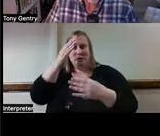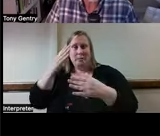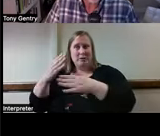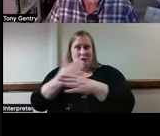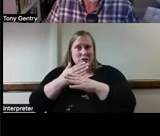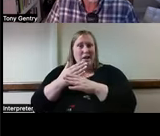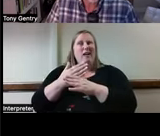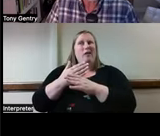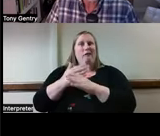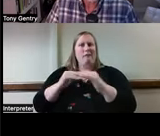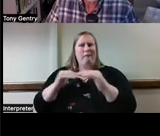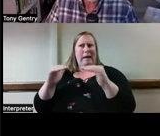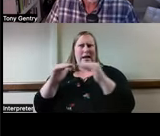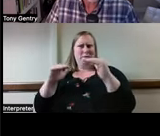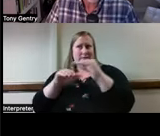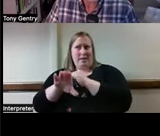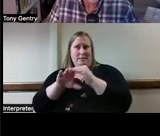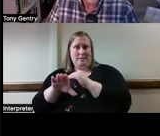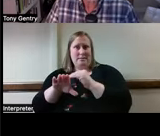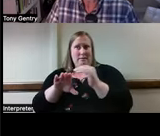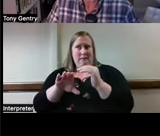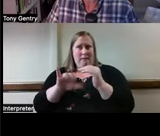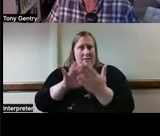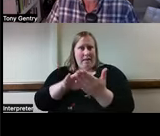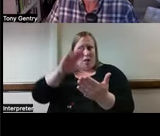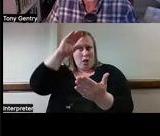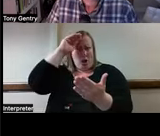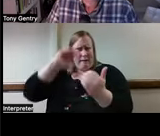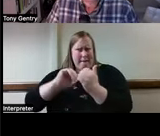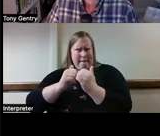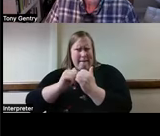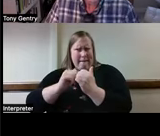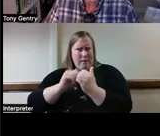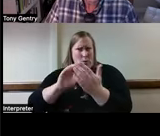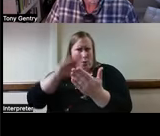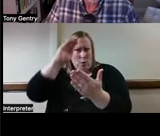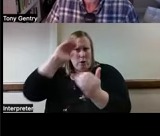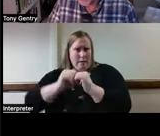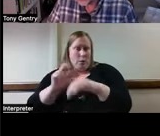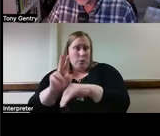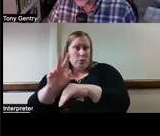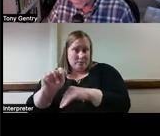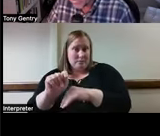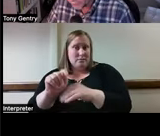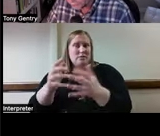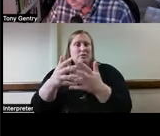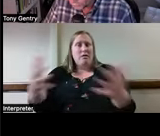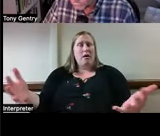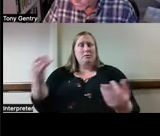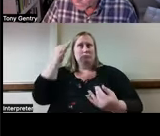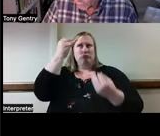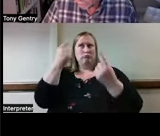and the learning curve that I've been talking about already. There's a lot there to think about.